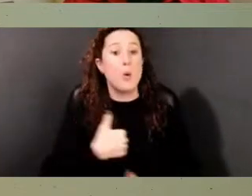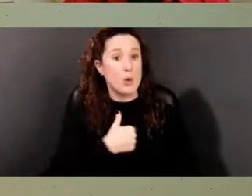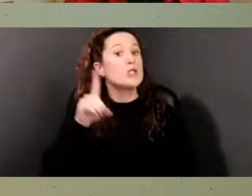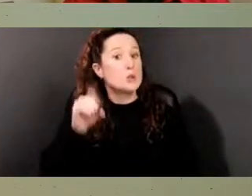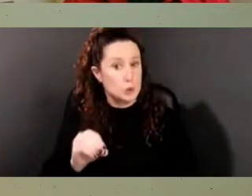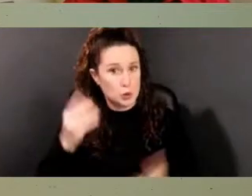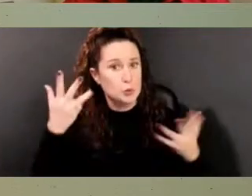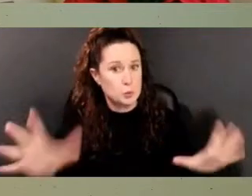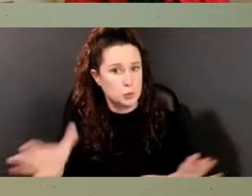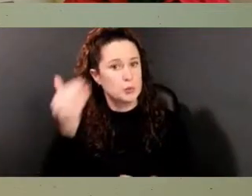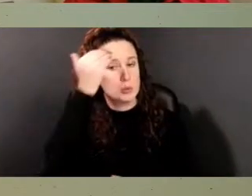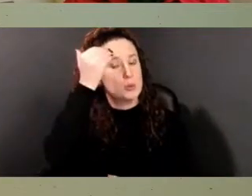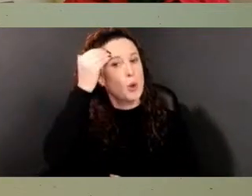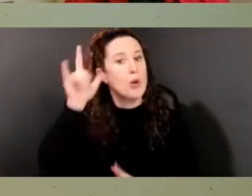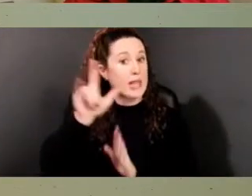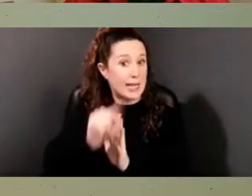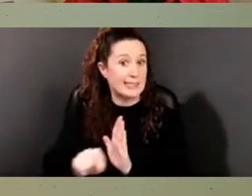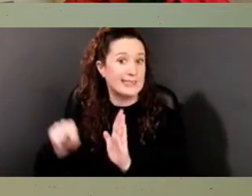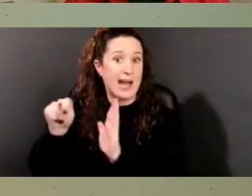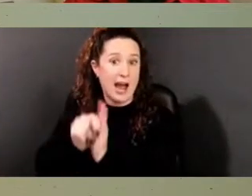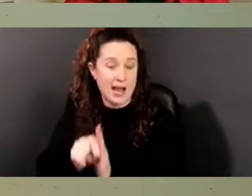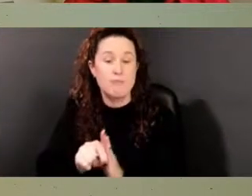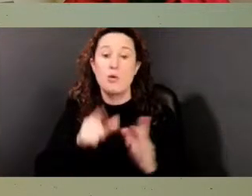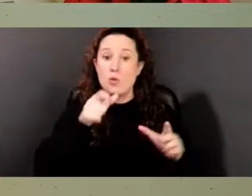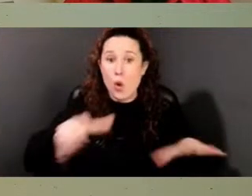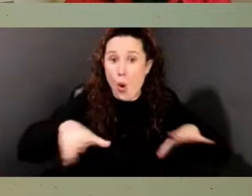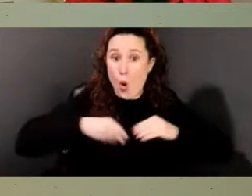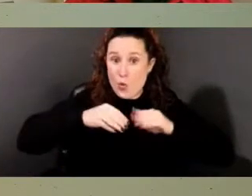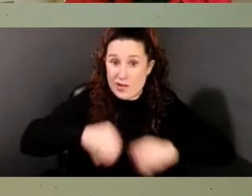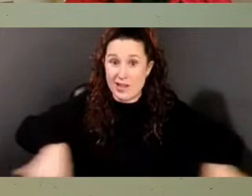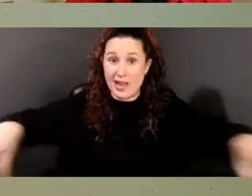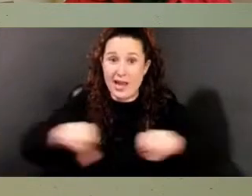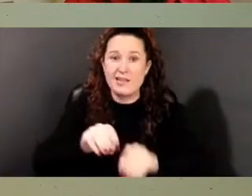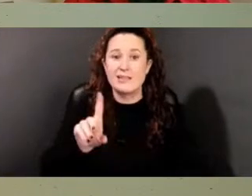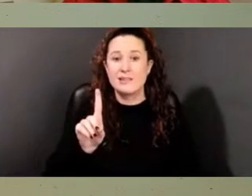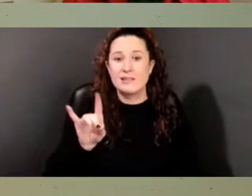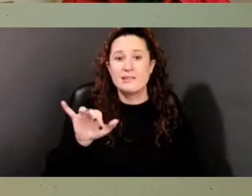the time that the Dickinson family owned the land. Next slide.